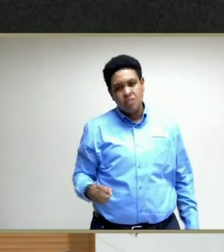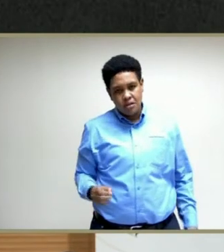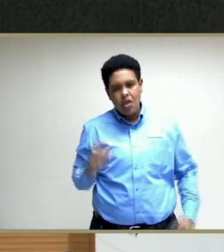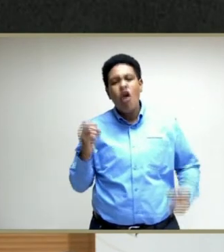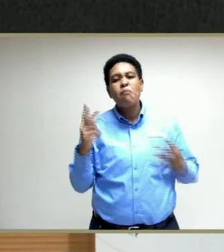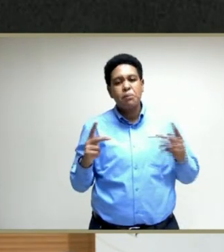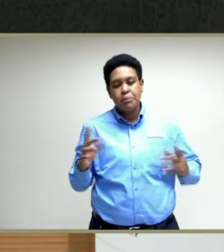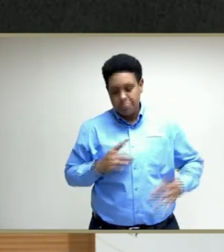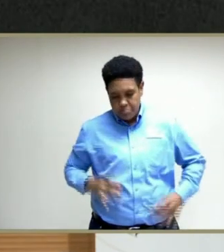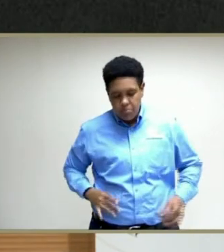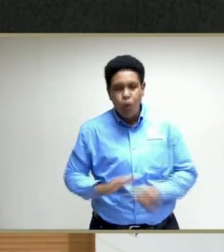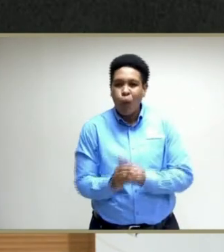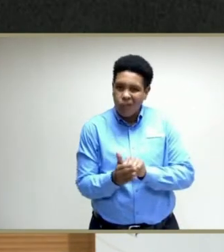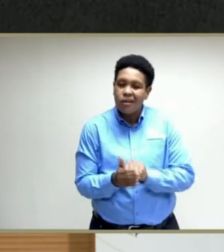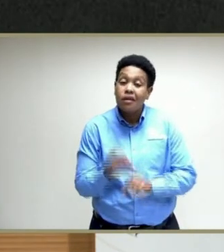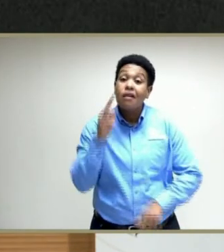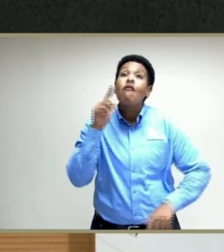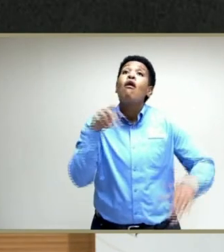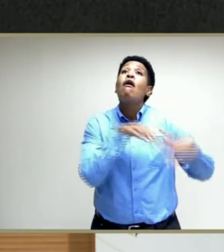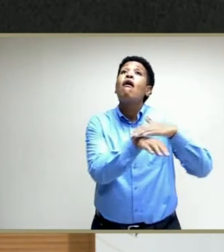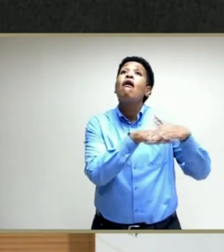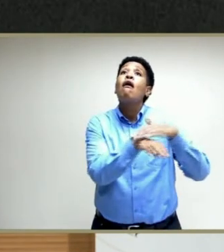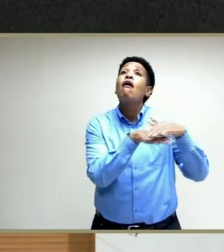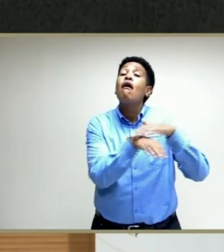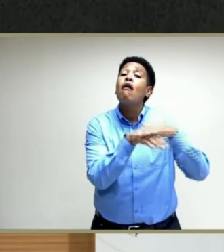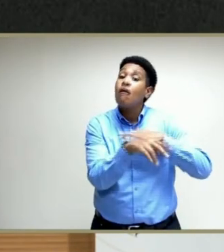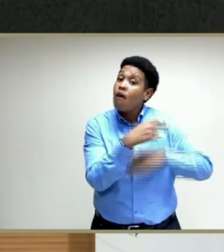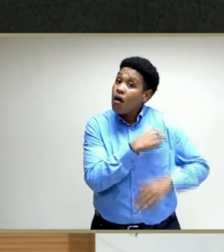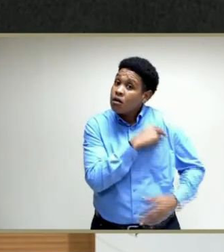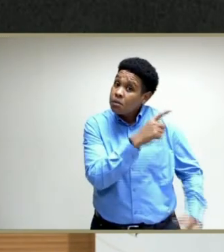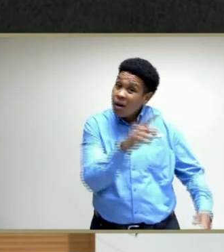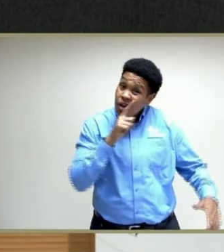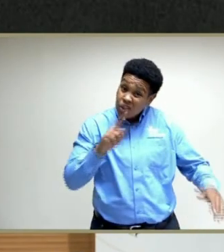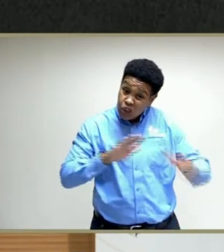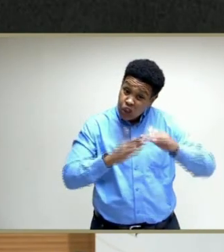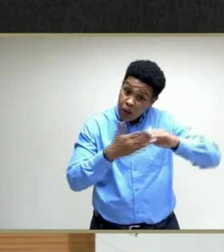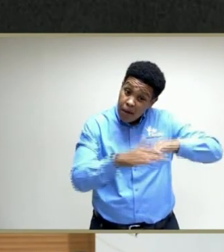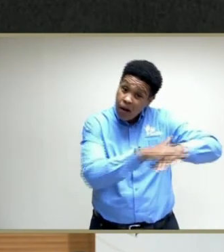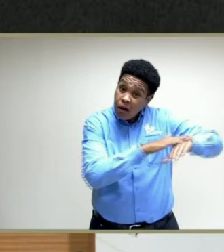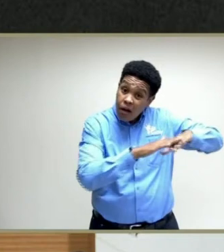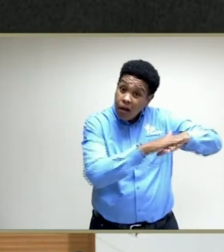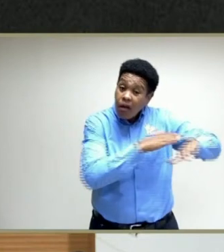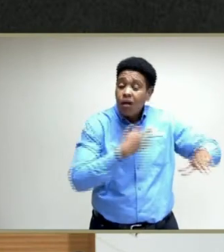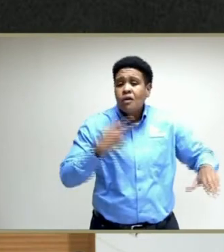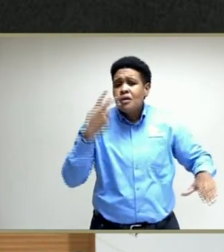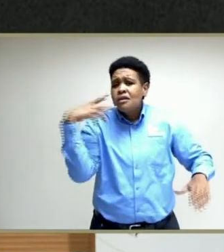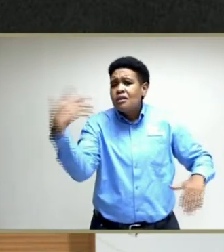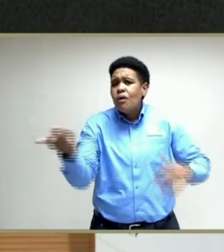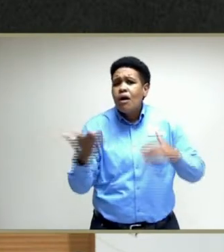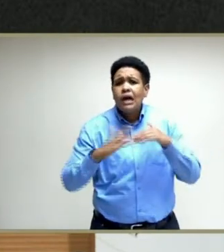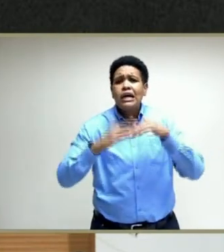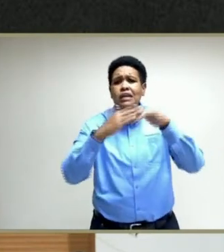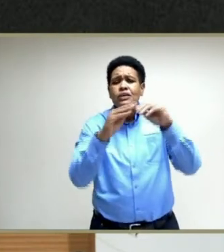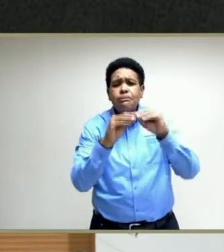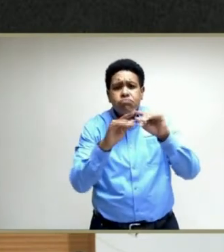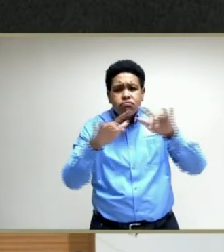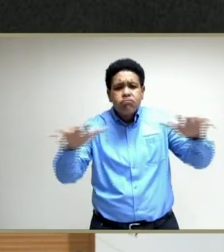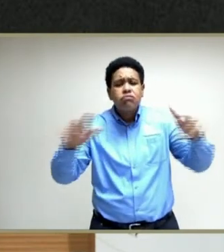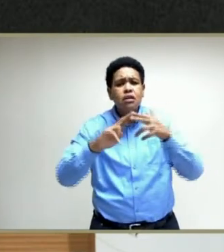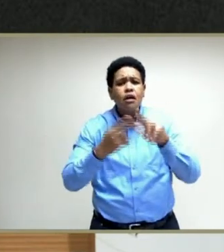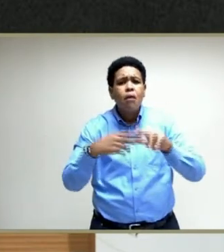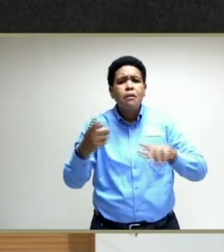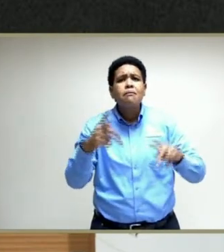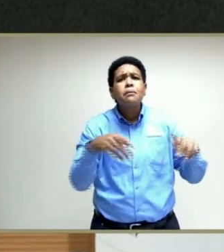In terms of our admissions to hospitals, right across the country, we have been seeing an increase in the number of